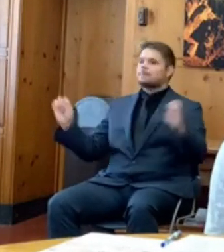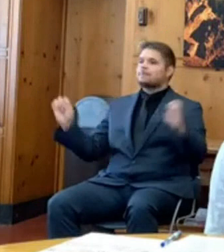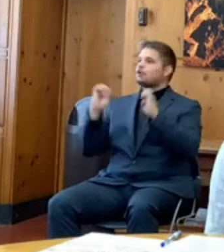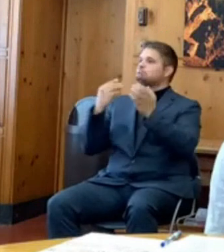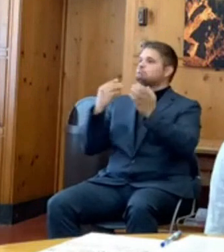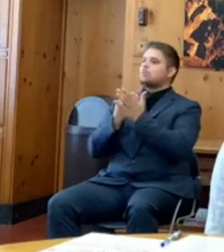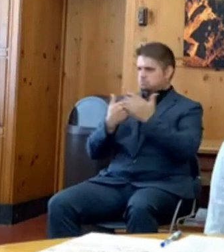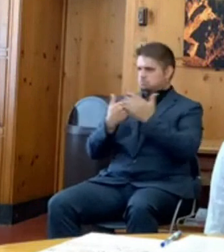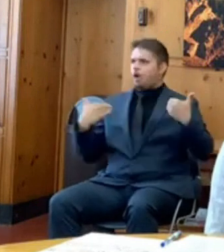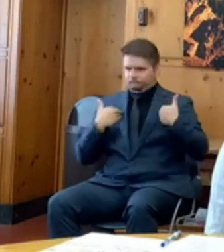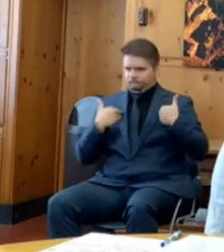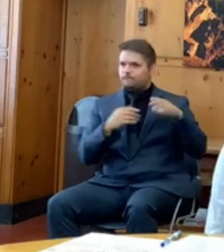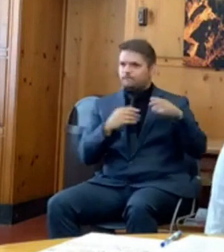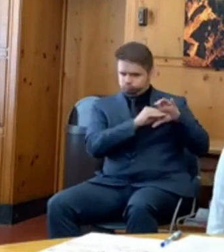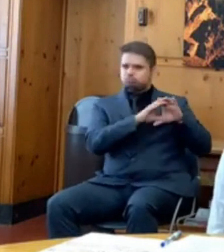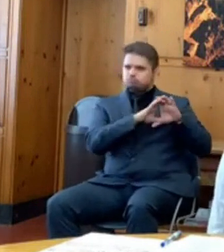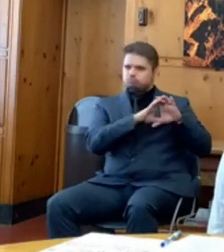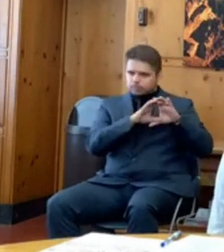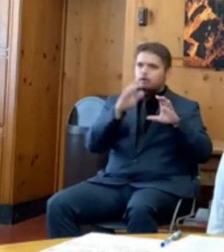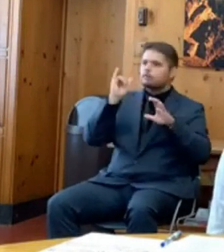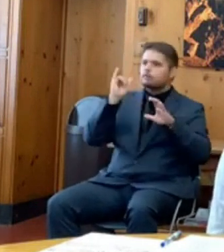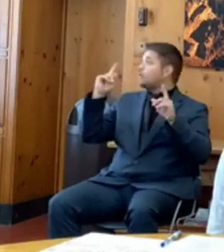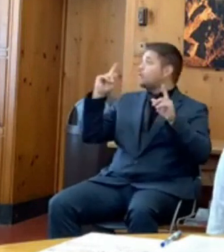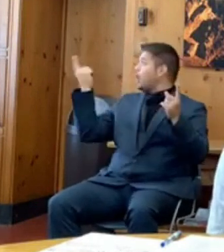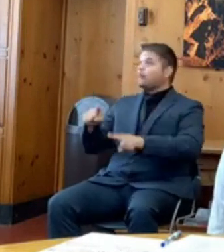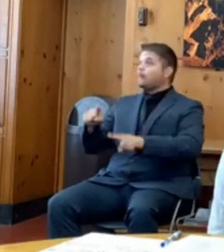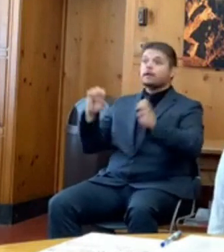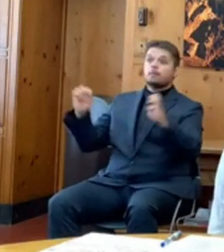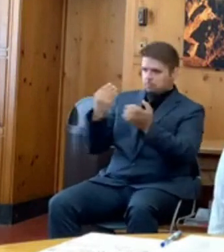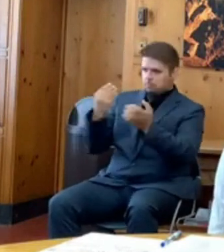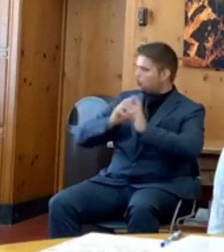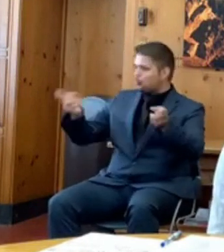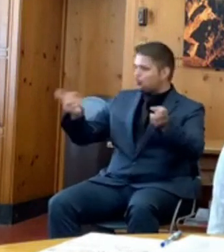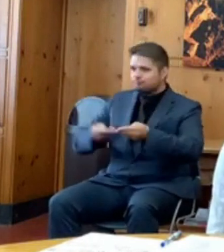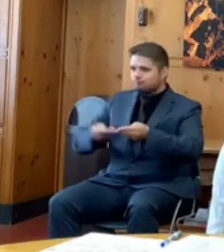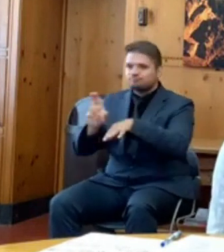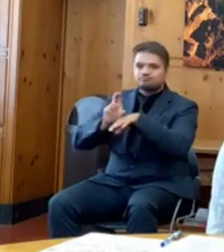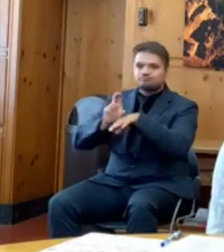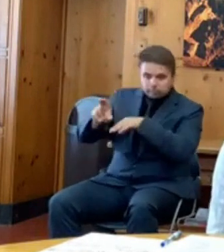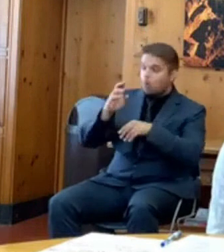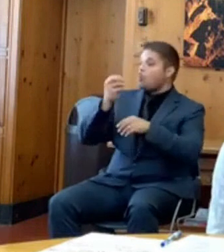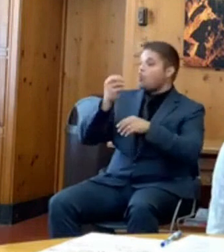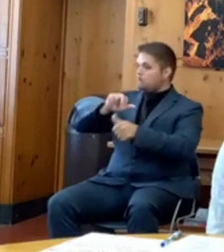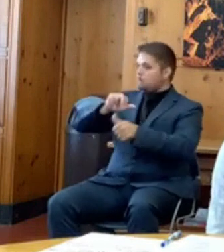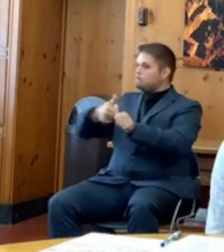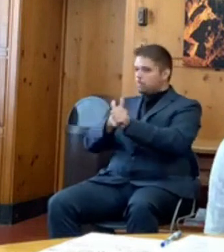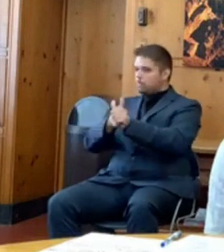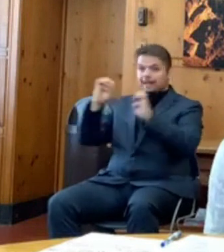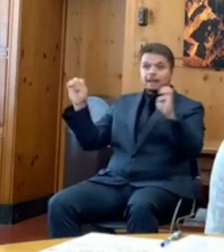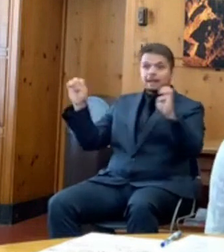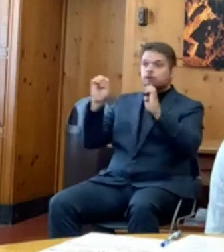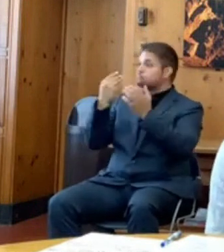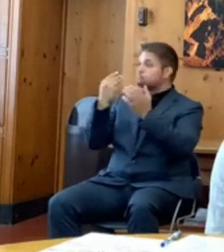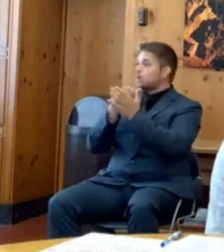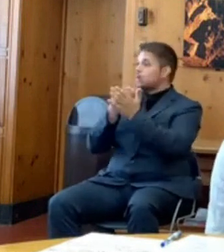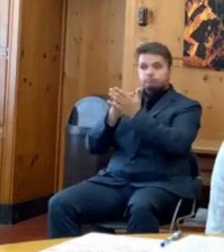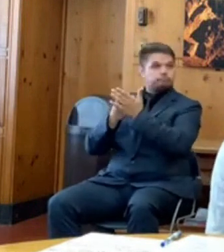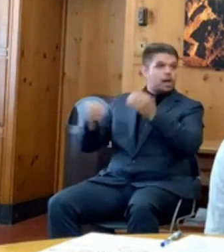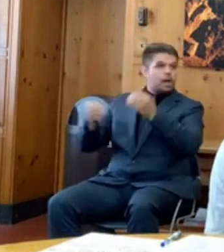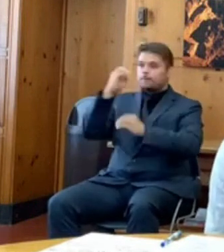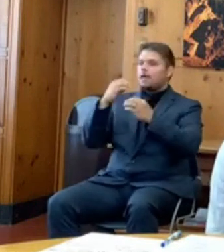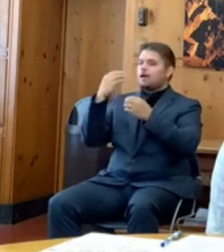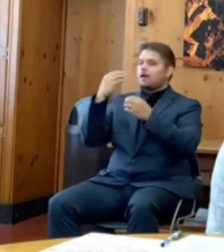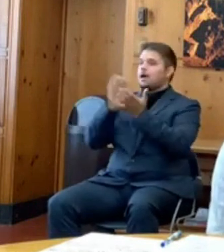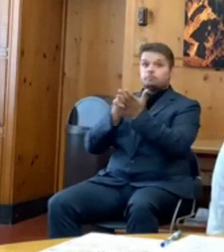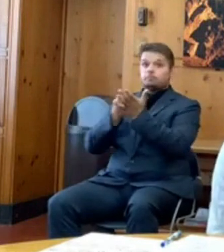downturn. But that savings account is only so big. If we use a substantial portion